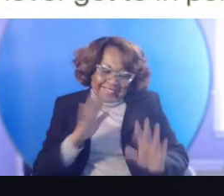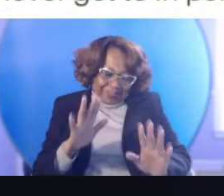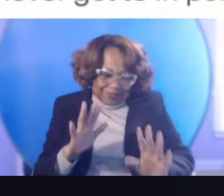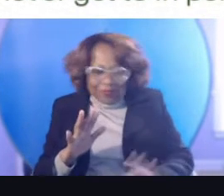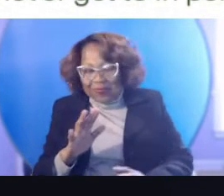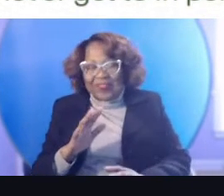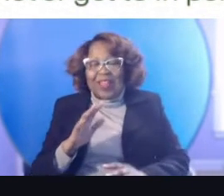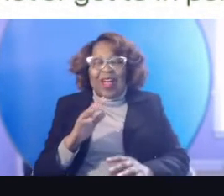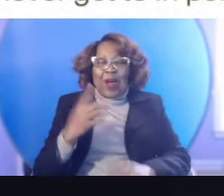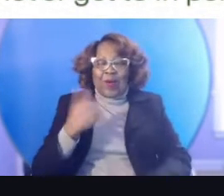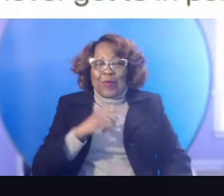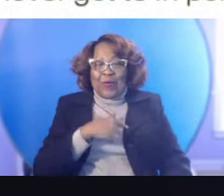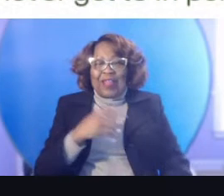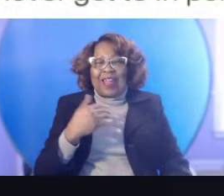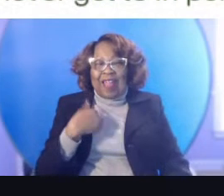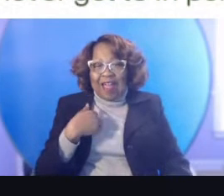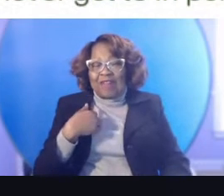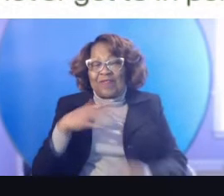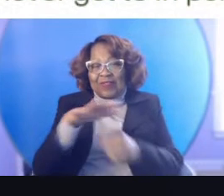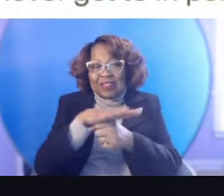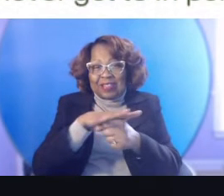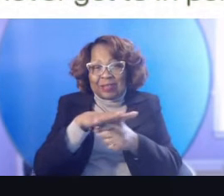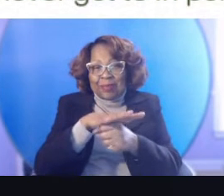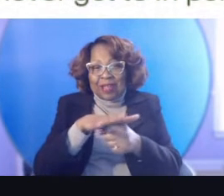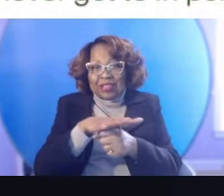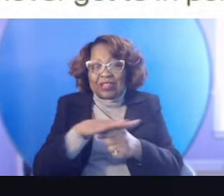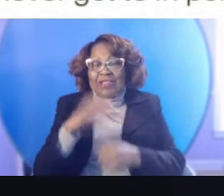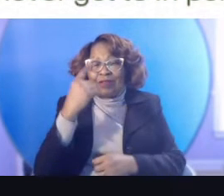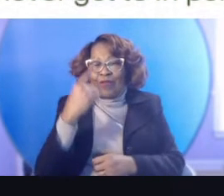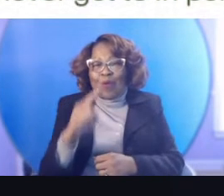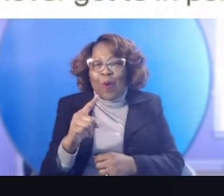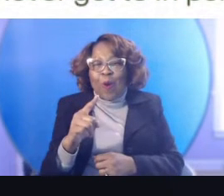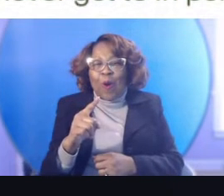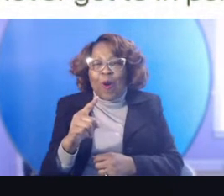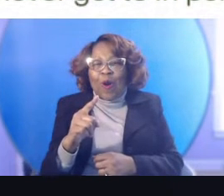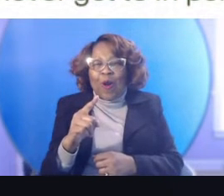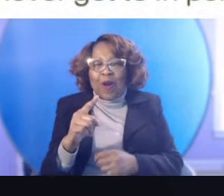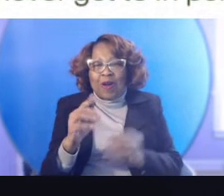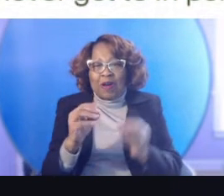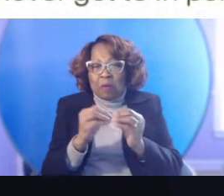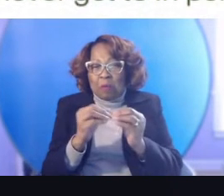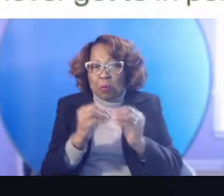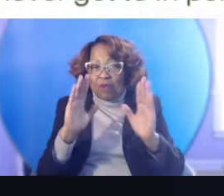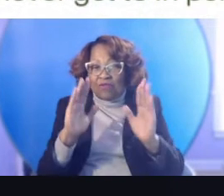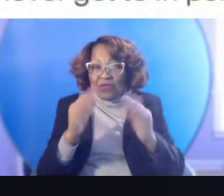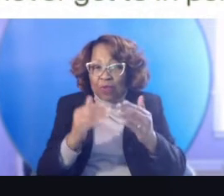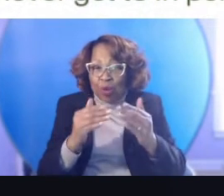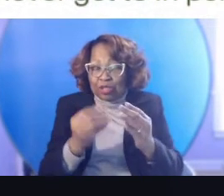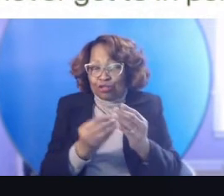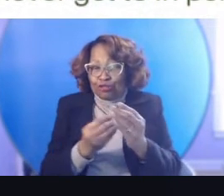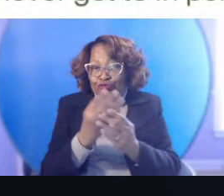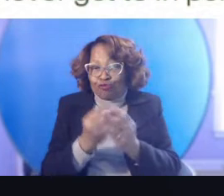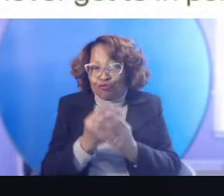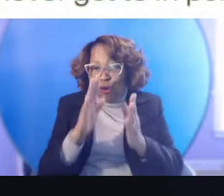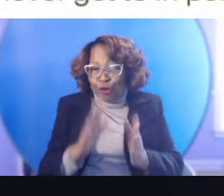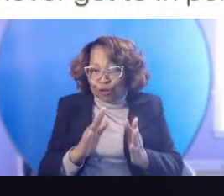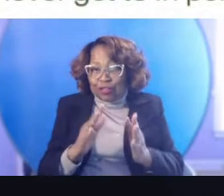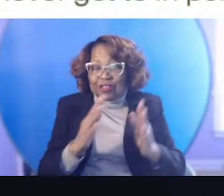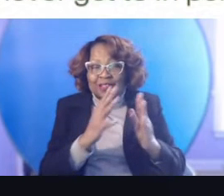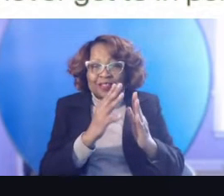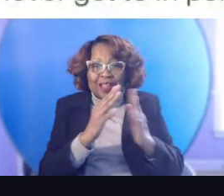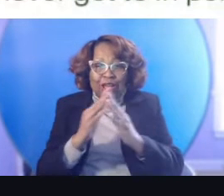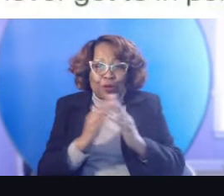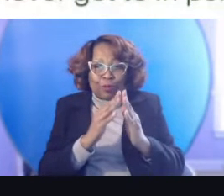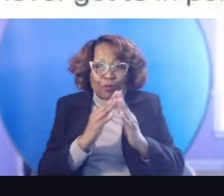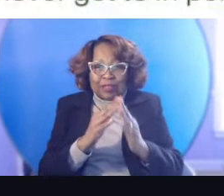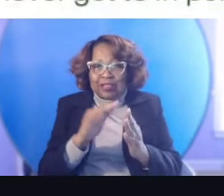we do have, um, spaces that, uh, are for, um, more focused growers and a community, um, that,